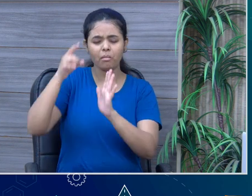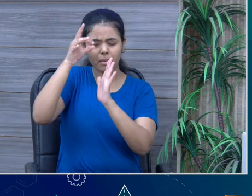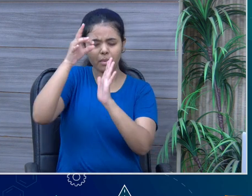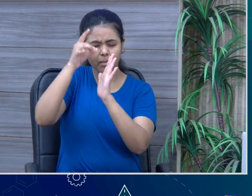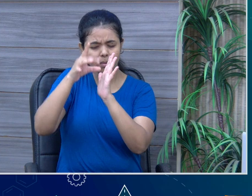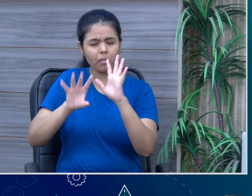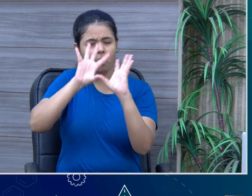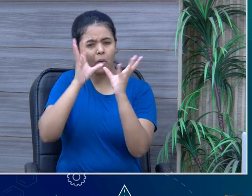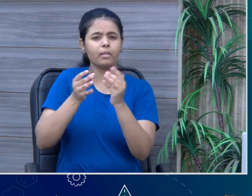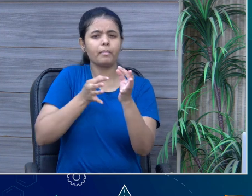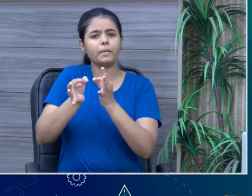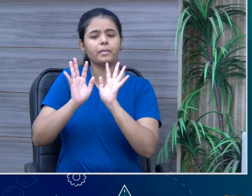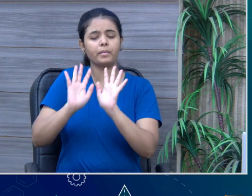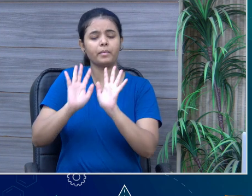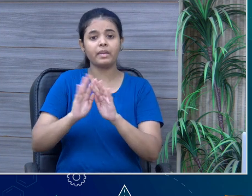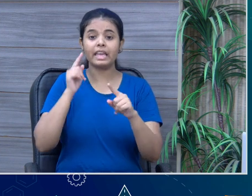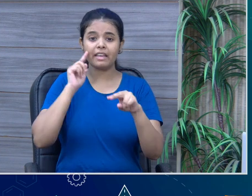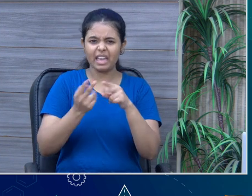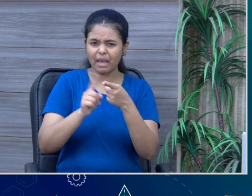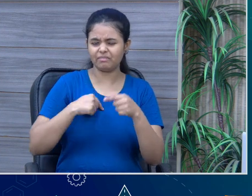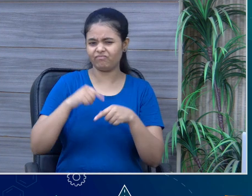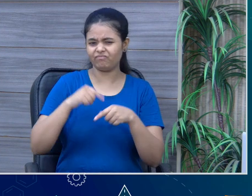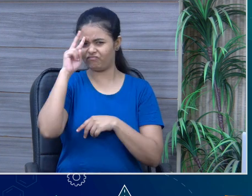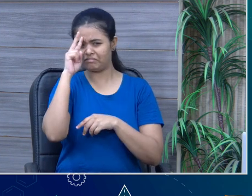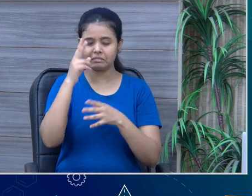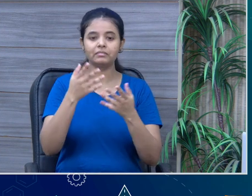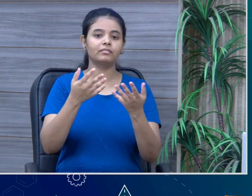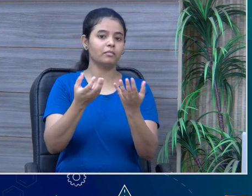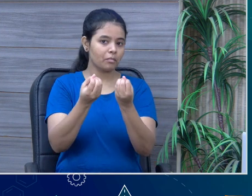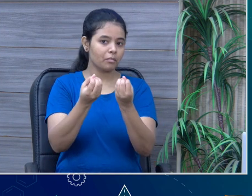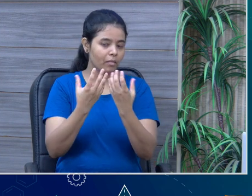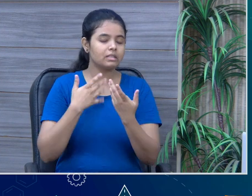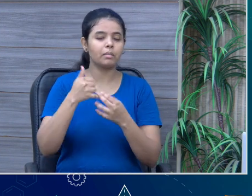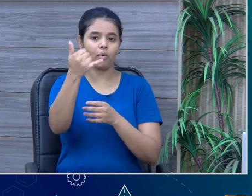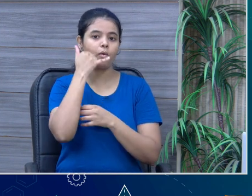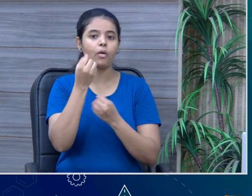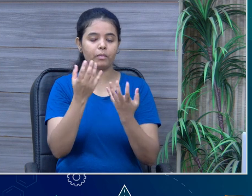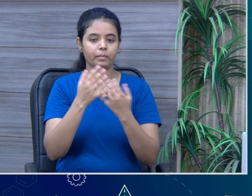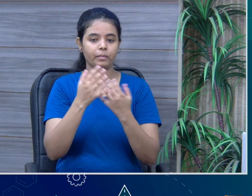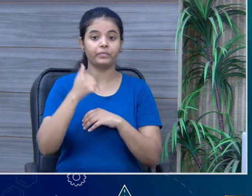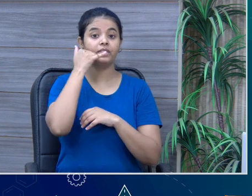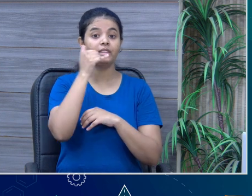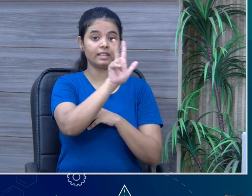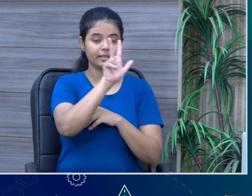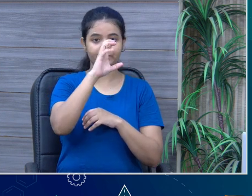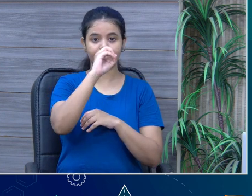this poem. If you have any questions, any queries, please give us a call on our number which is